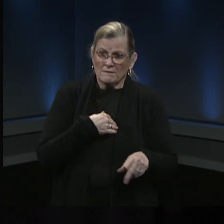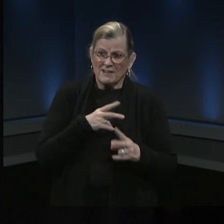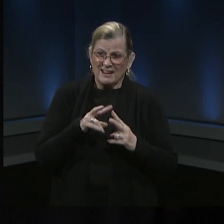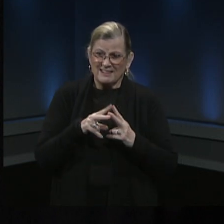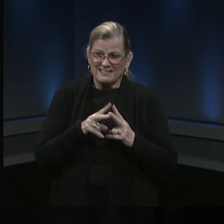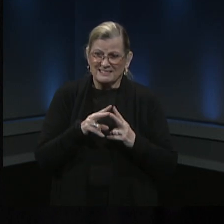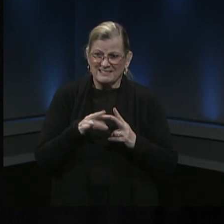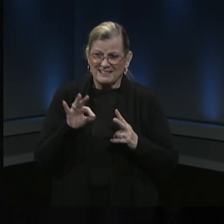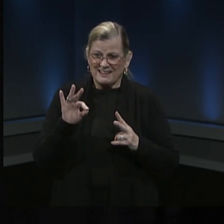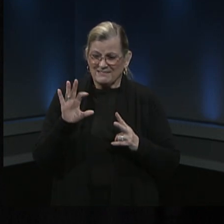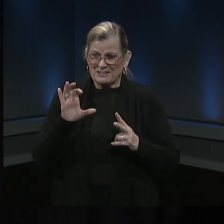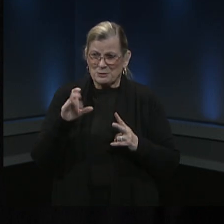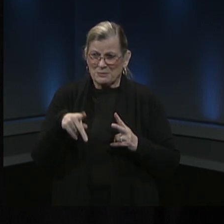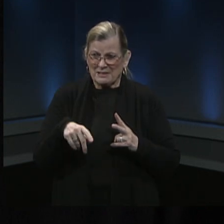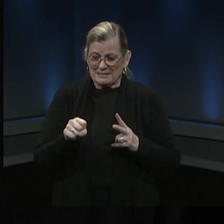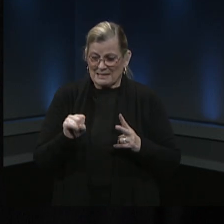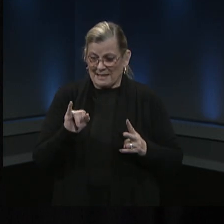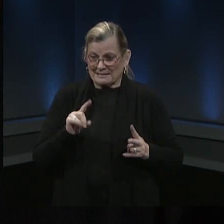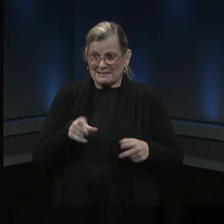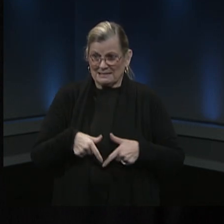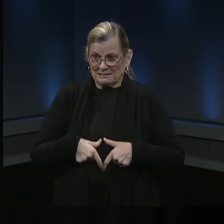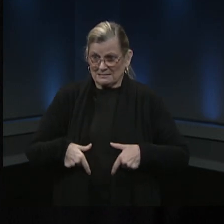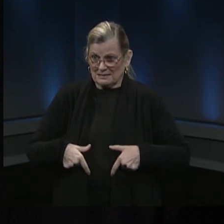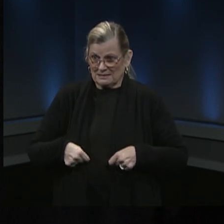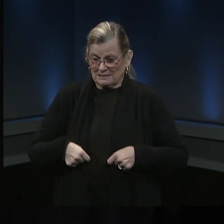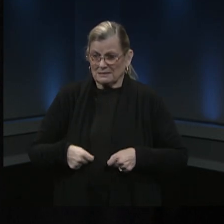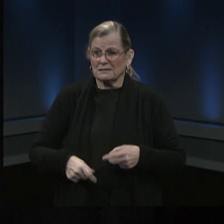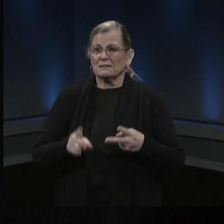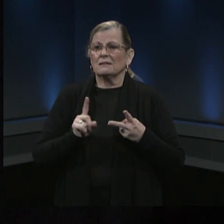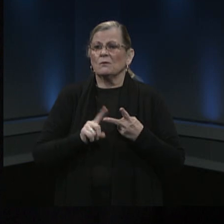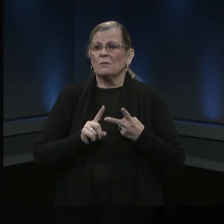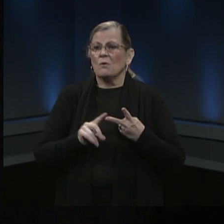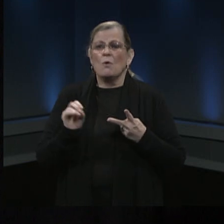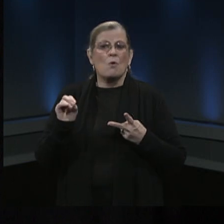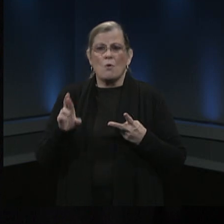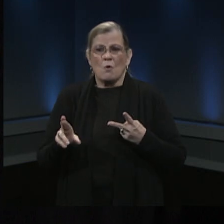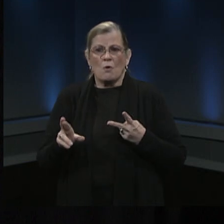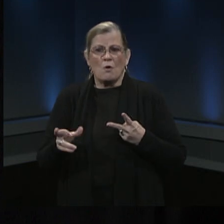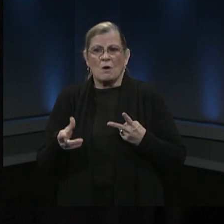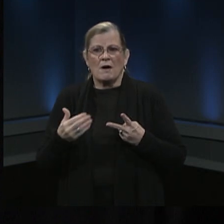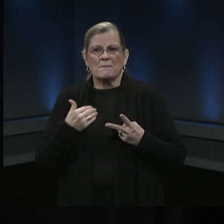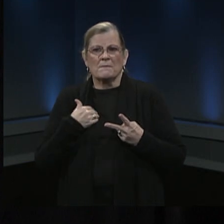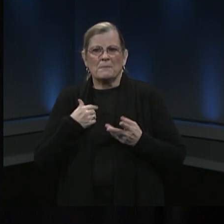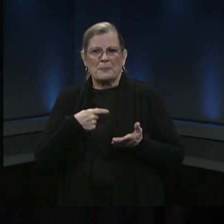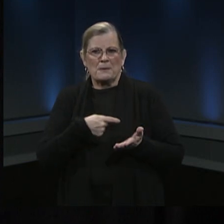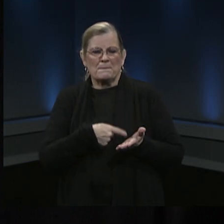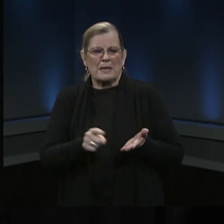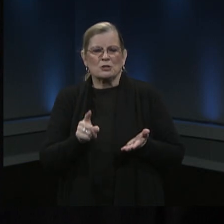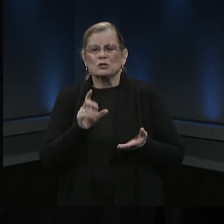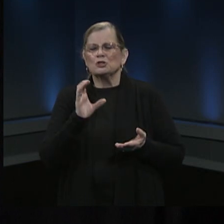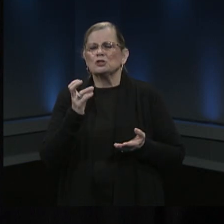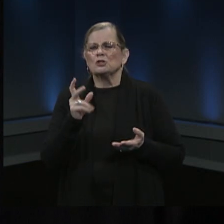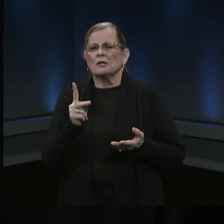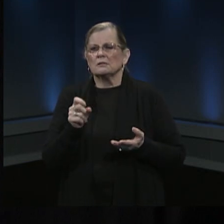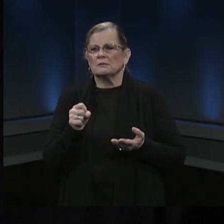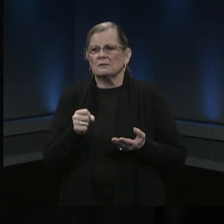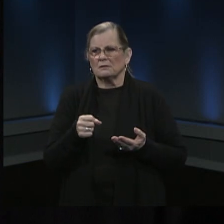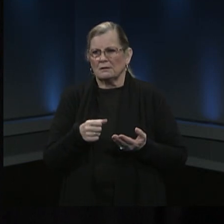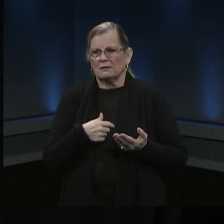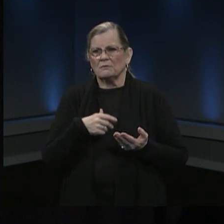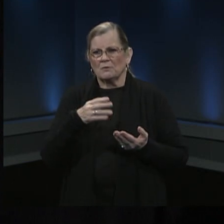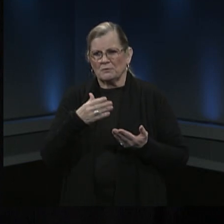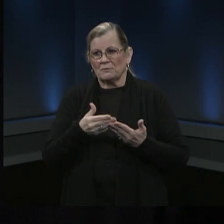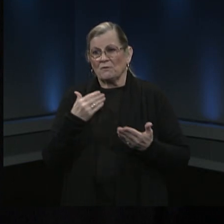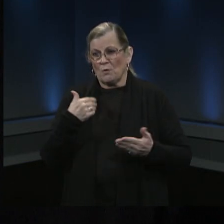badge or you have a pay stub with you to identify as an fcps employee for individuals